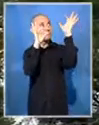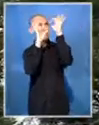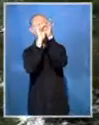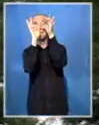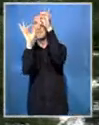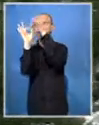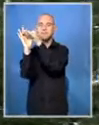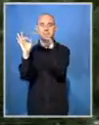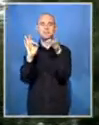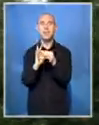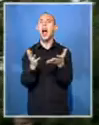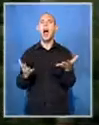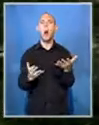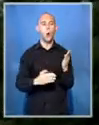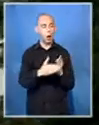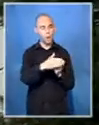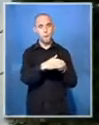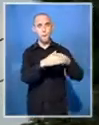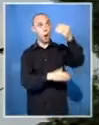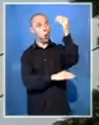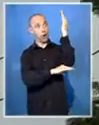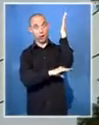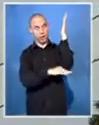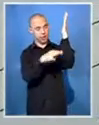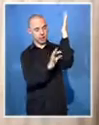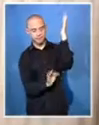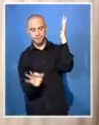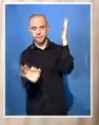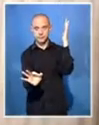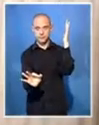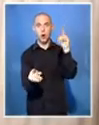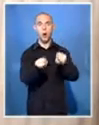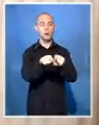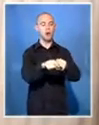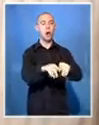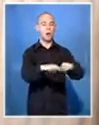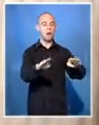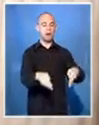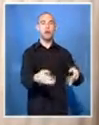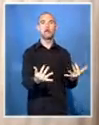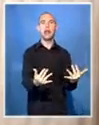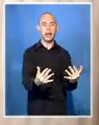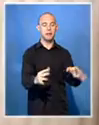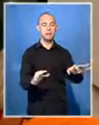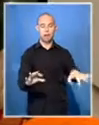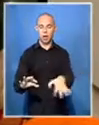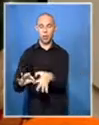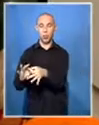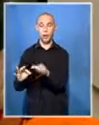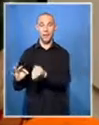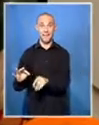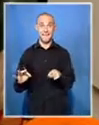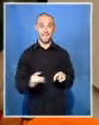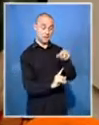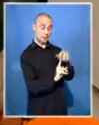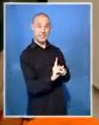sourcing electricity from poles and municipal boxes. Tanda Gastole has been living in this shack for 16